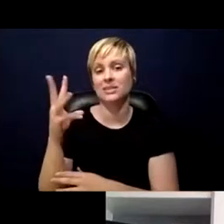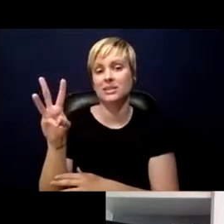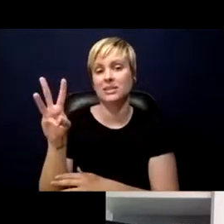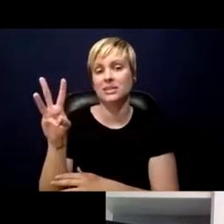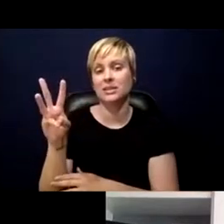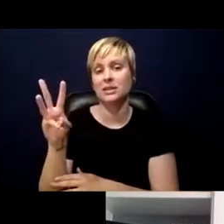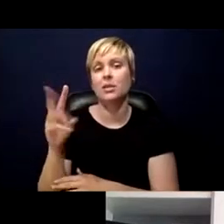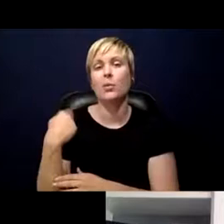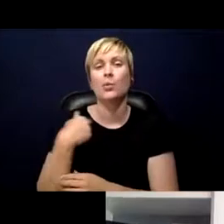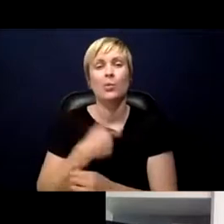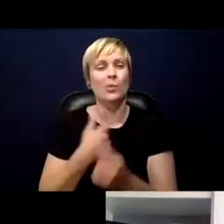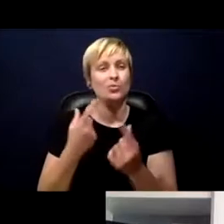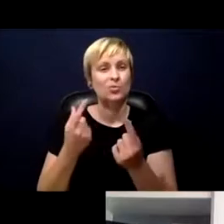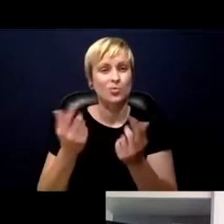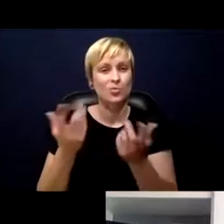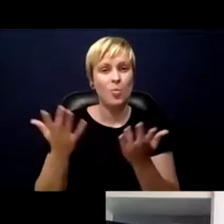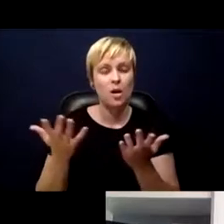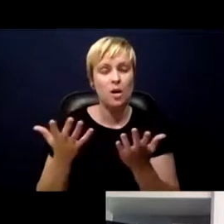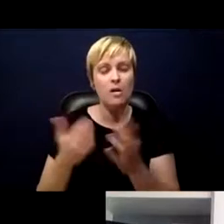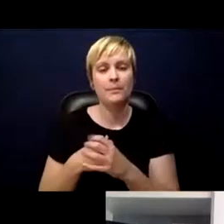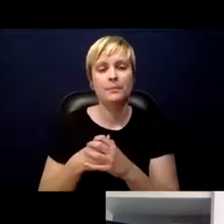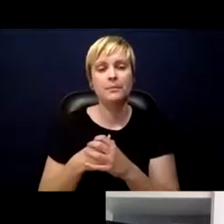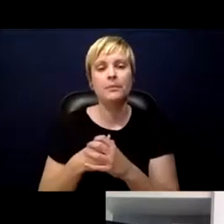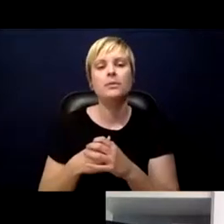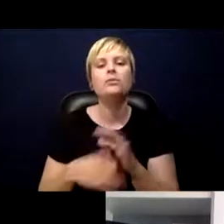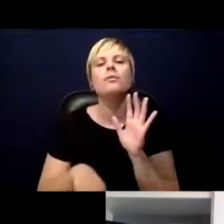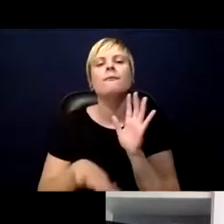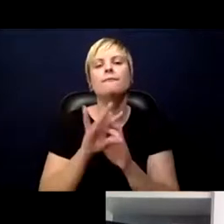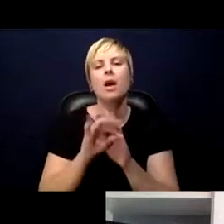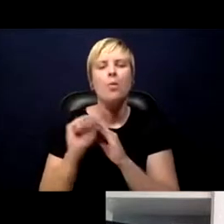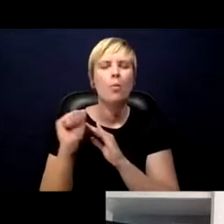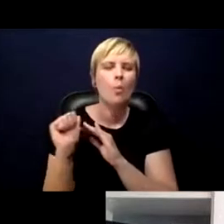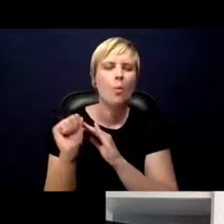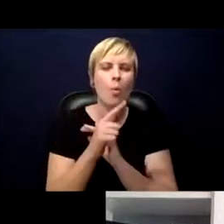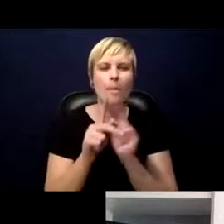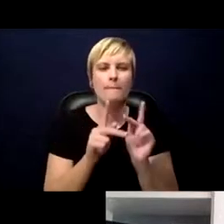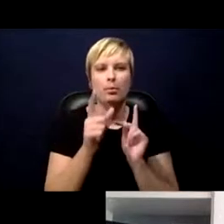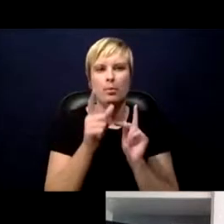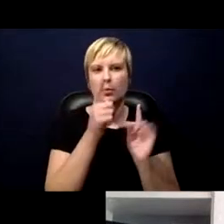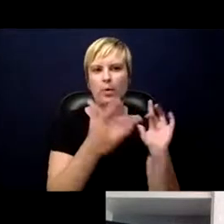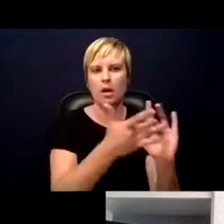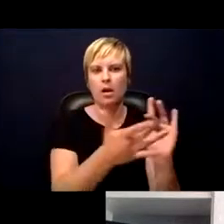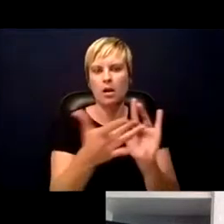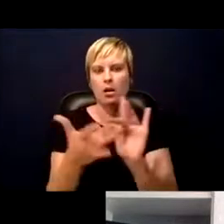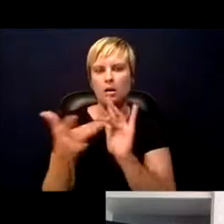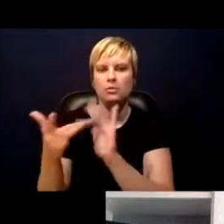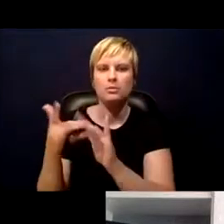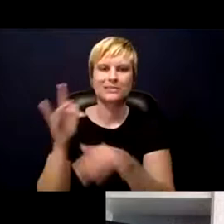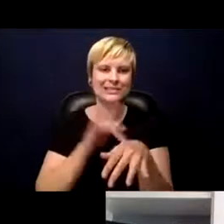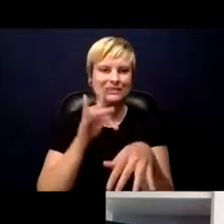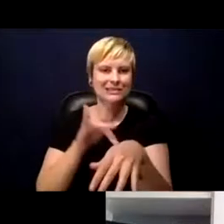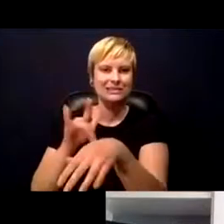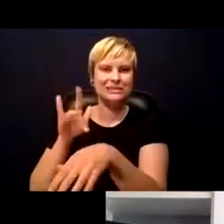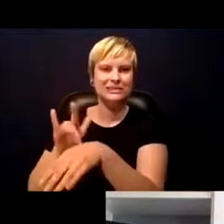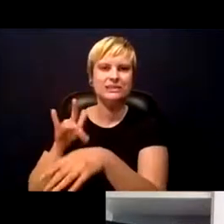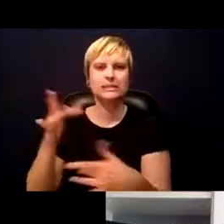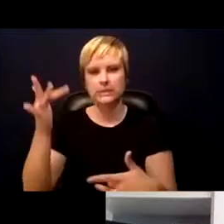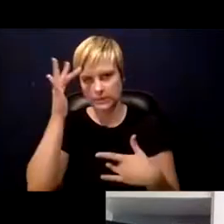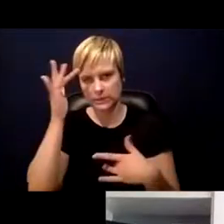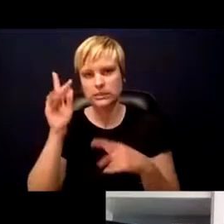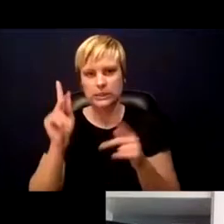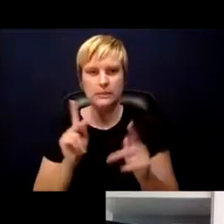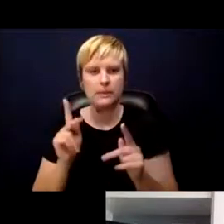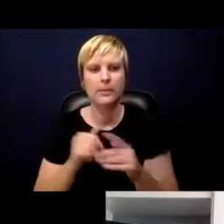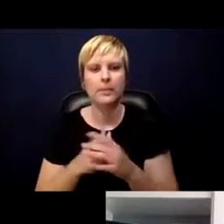was to find all of the contacts. Secretary laid out what contact tracing is and so I